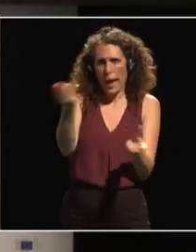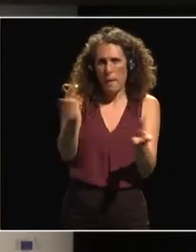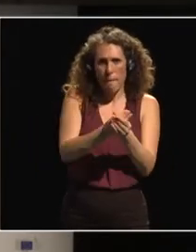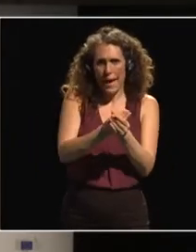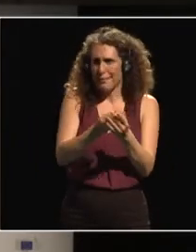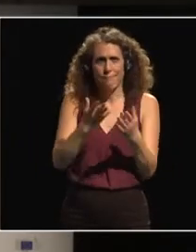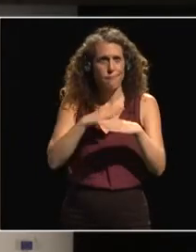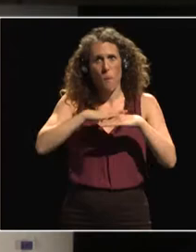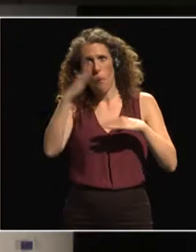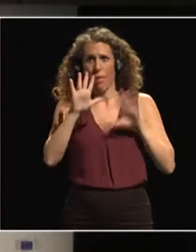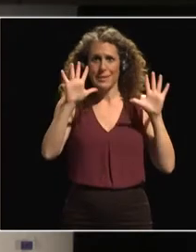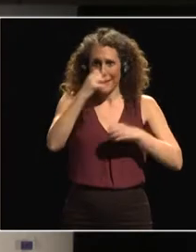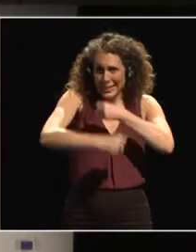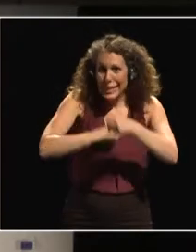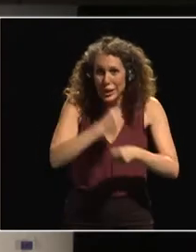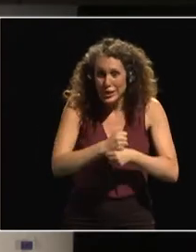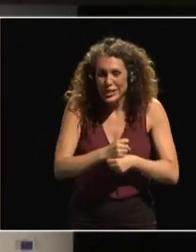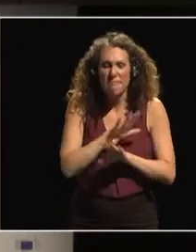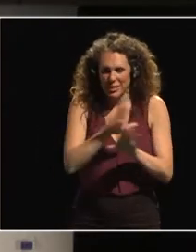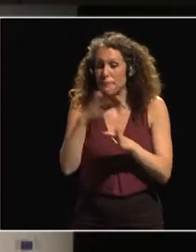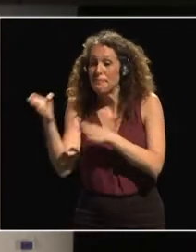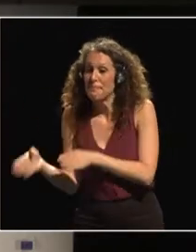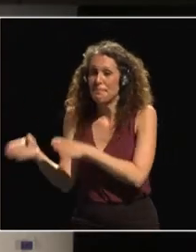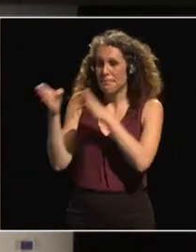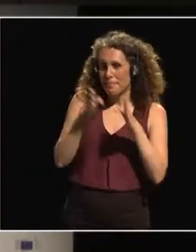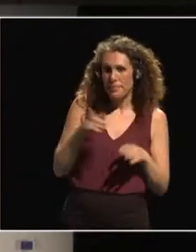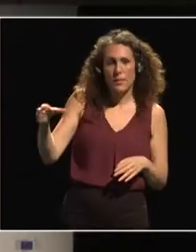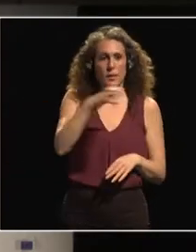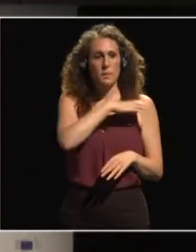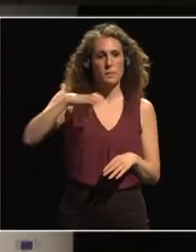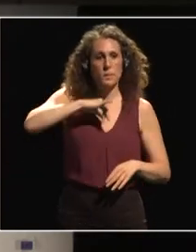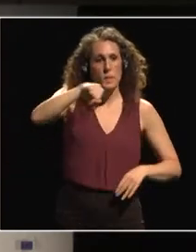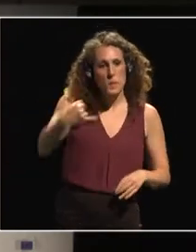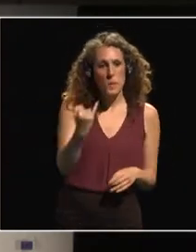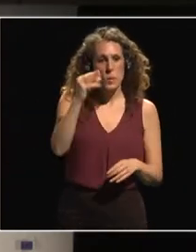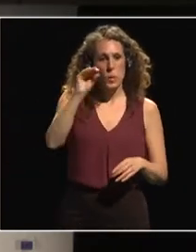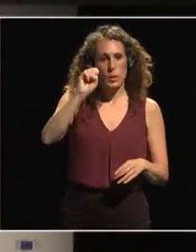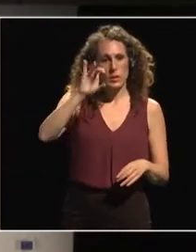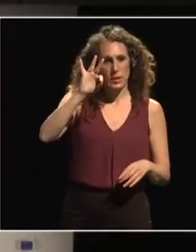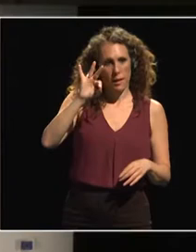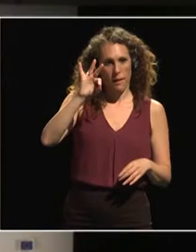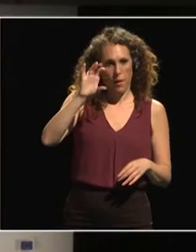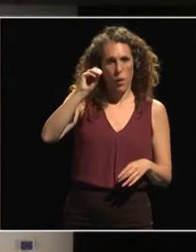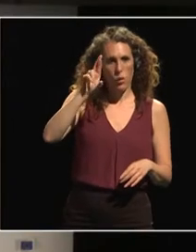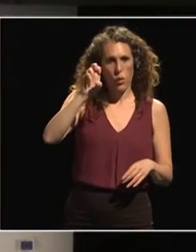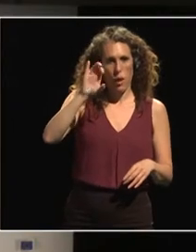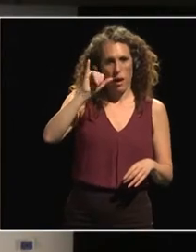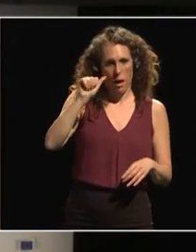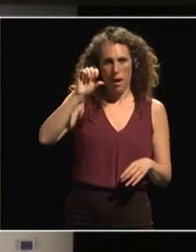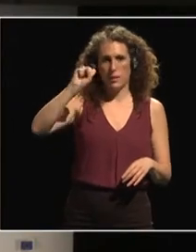On his left, we have the commissioner Josefa Leonel Correa-Sacco from Angola.